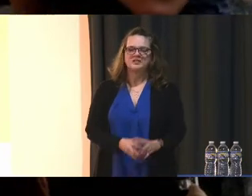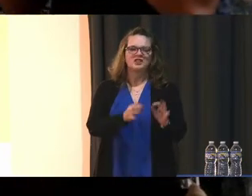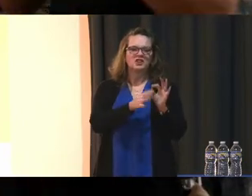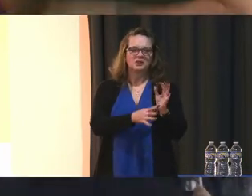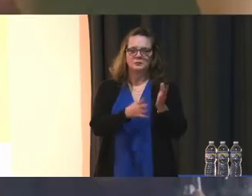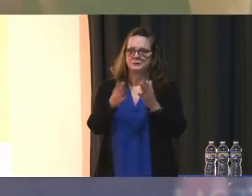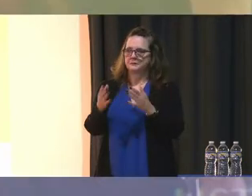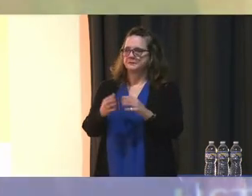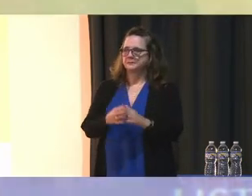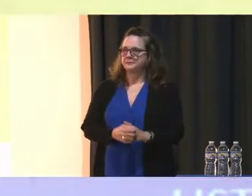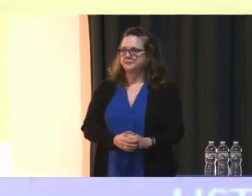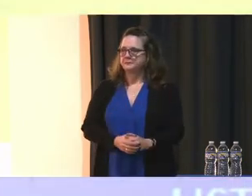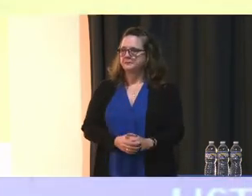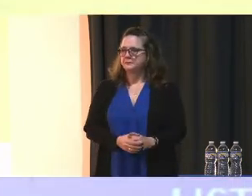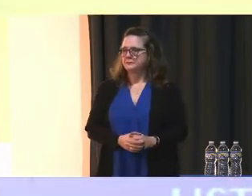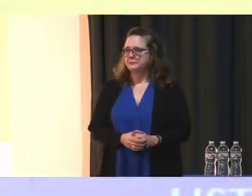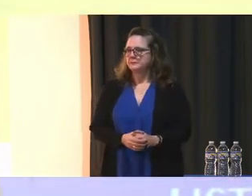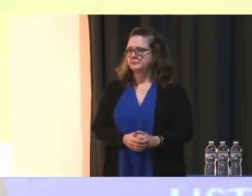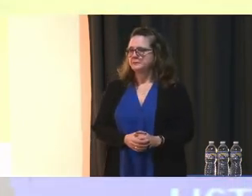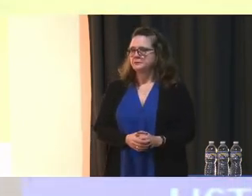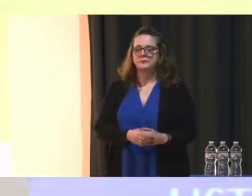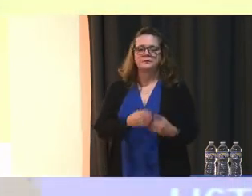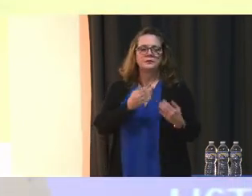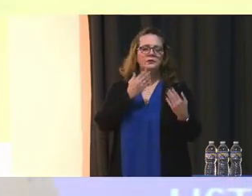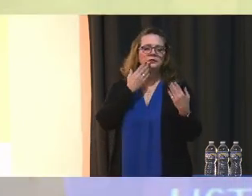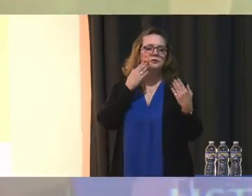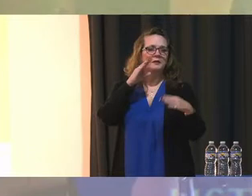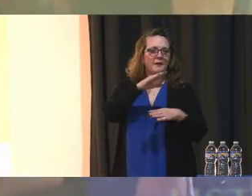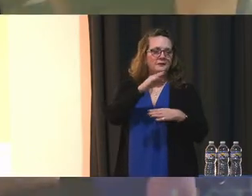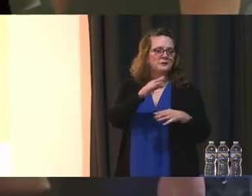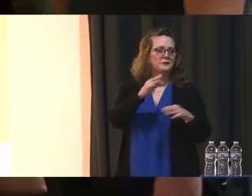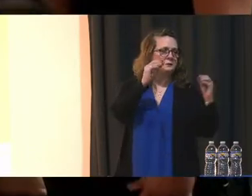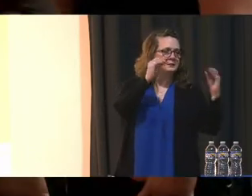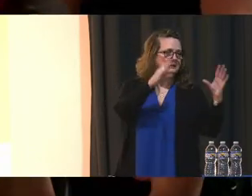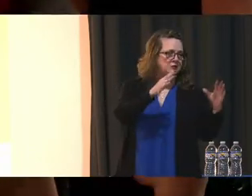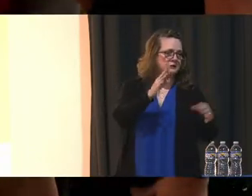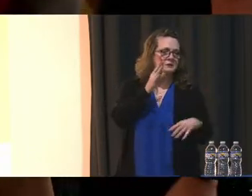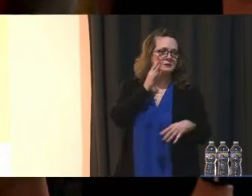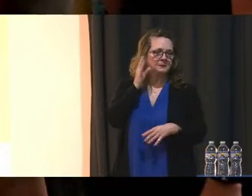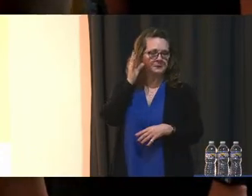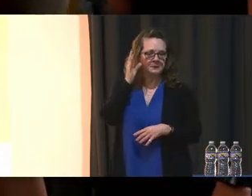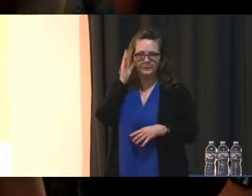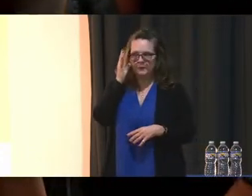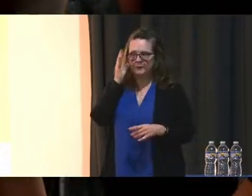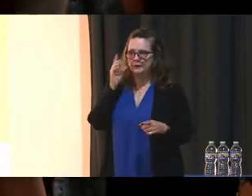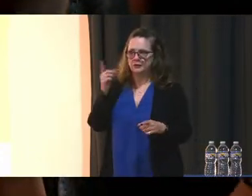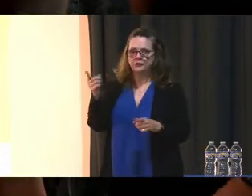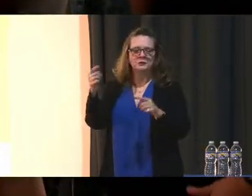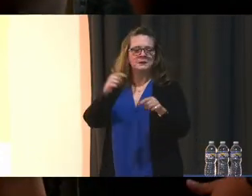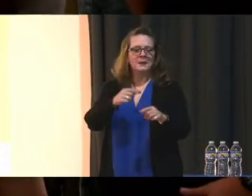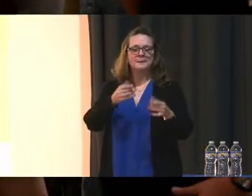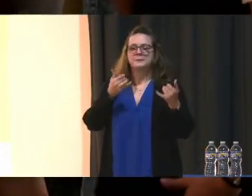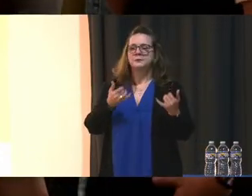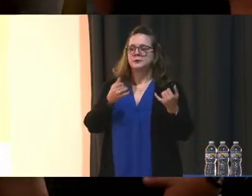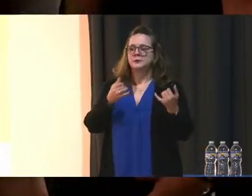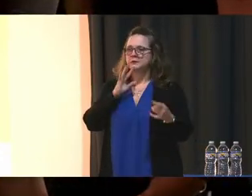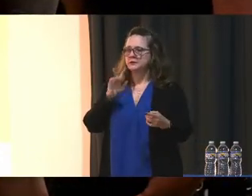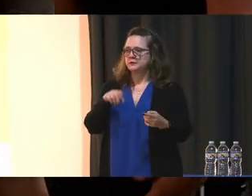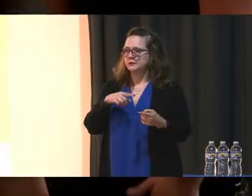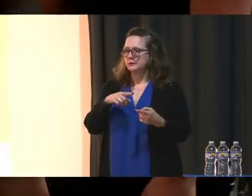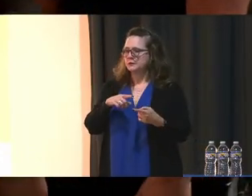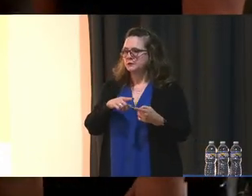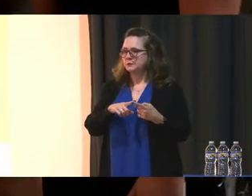I am the interpreter Well, she said good afternoon to all the teachers, all the parents So, she comes today to talk about a